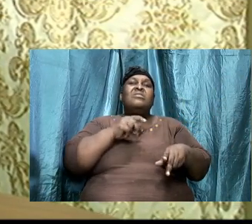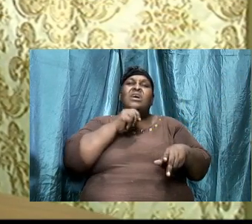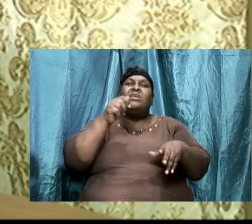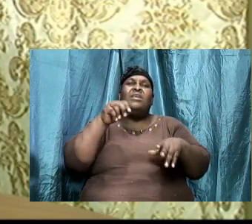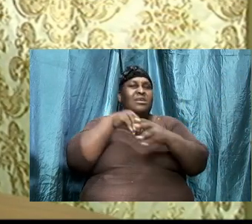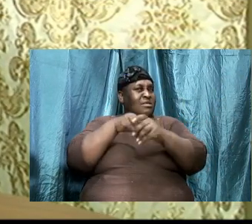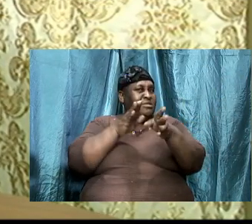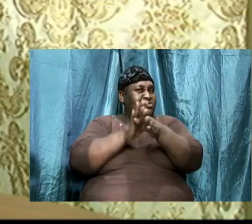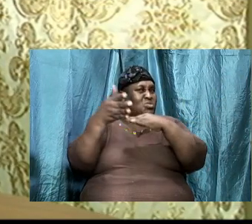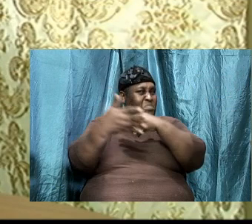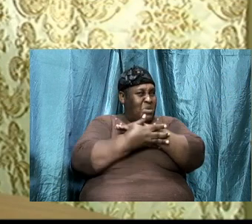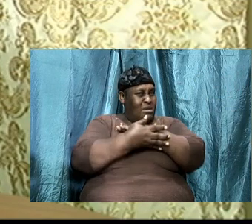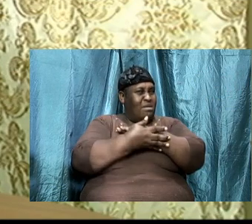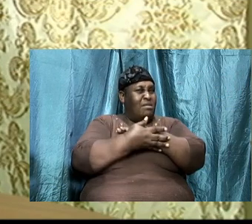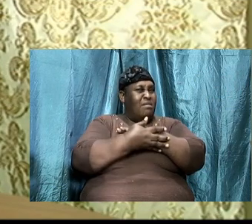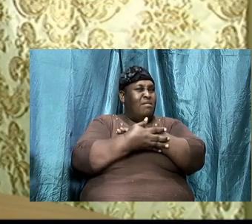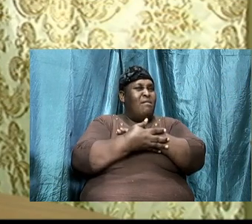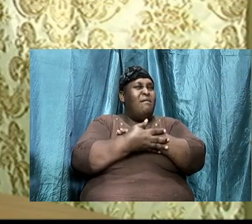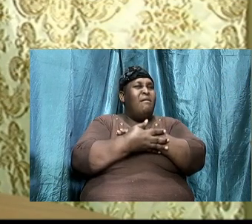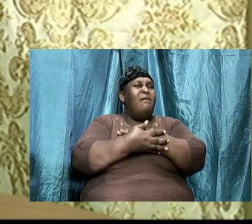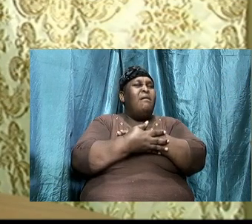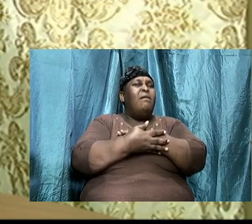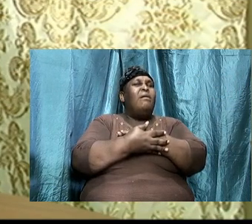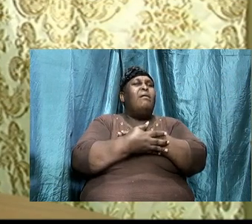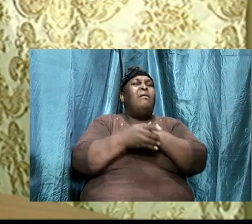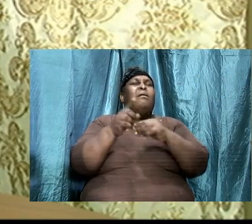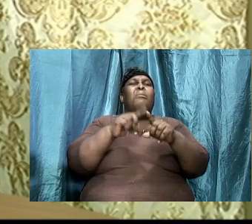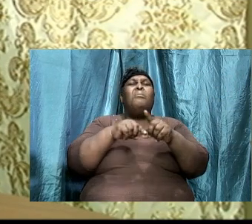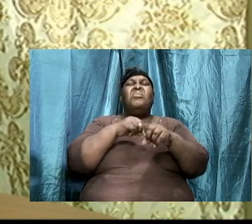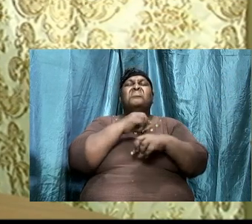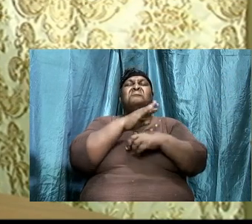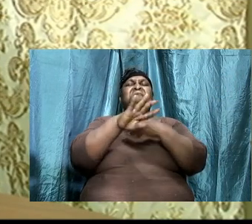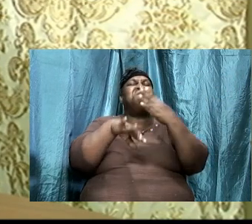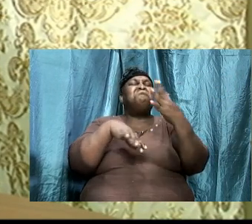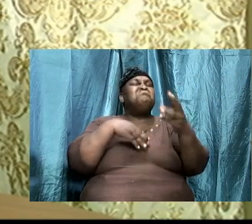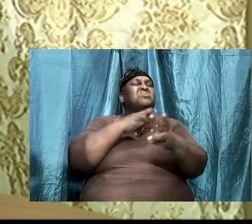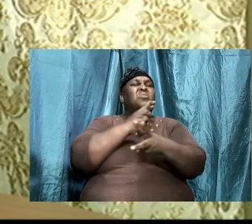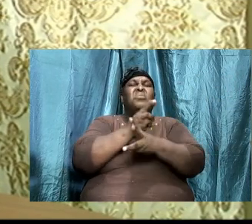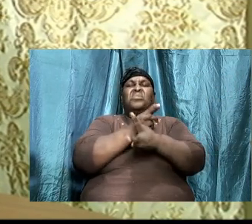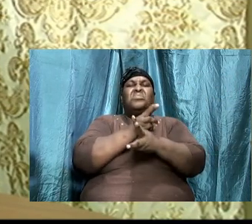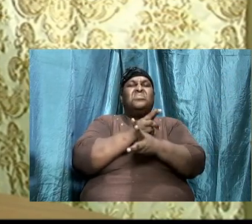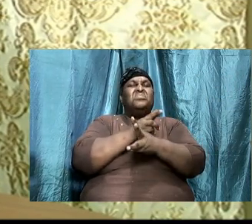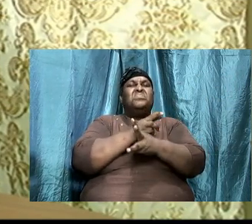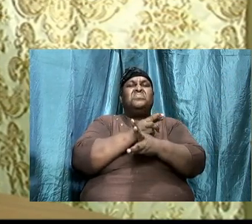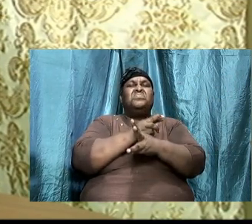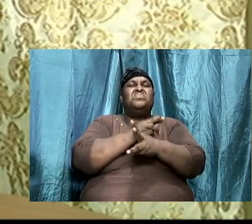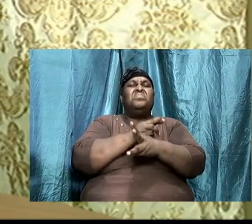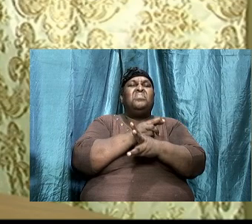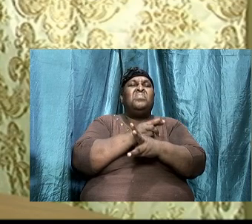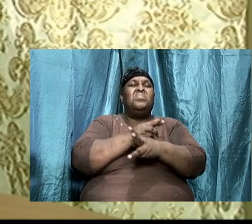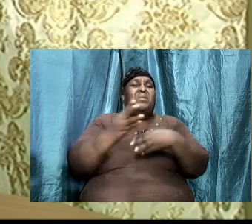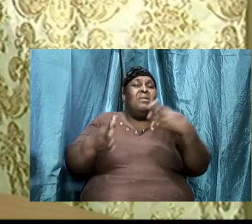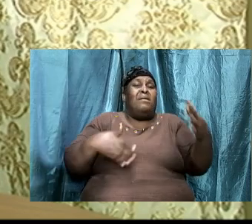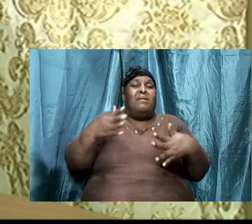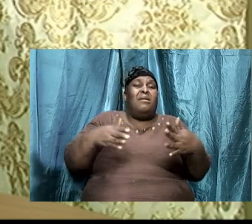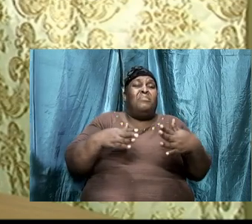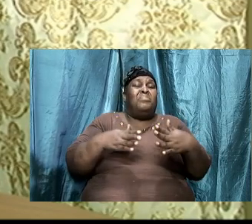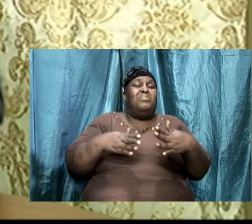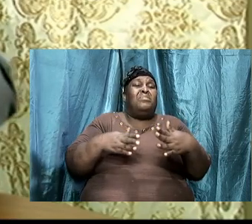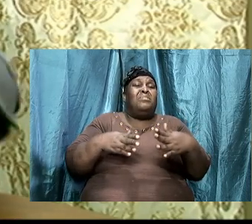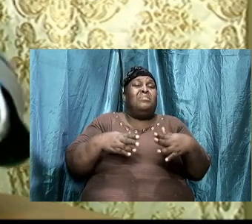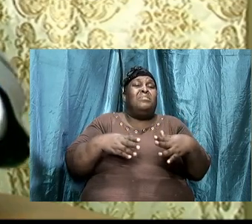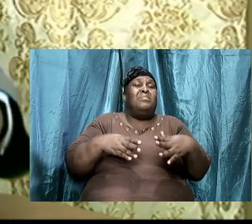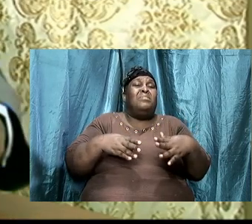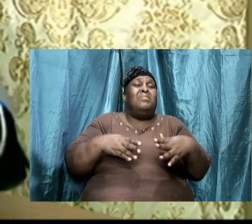will continue the reading. And I'm also glad that Bishop is calling on some of